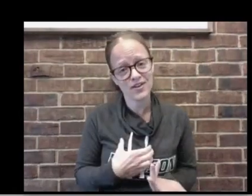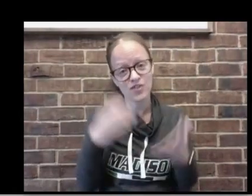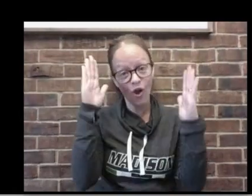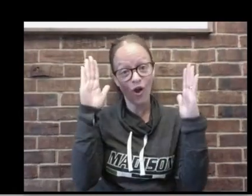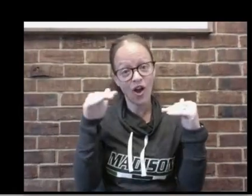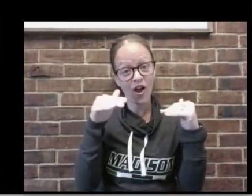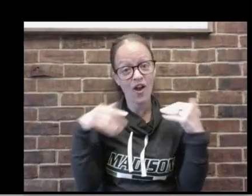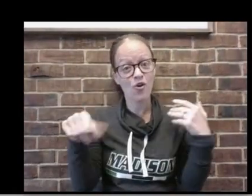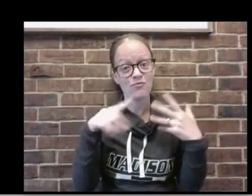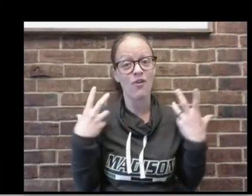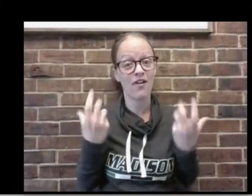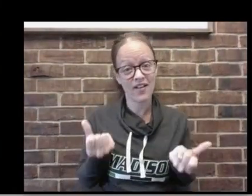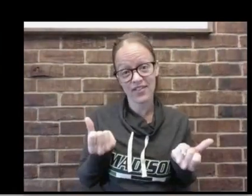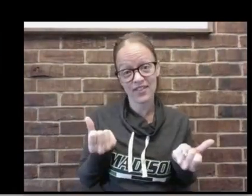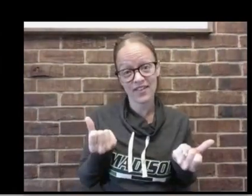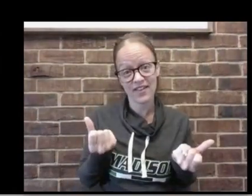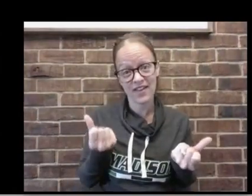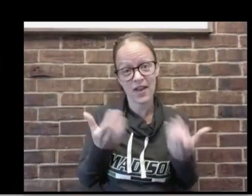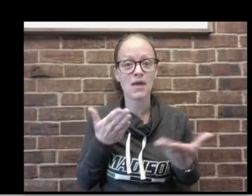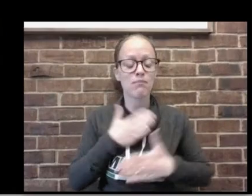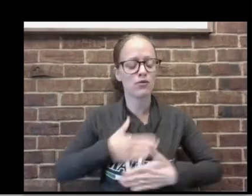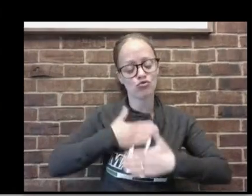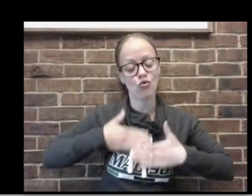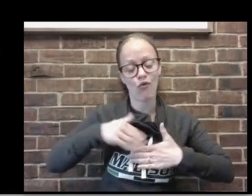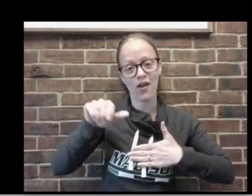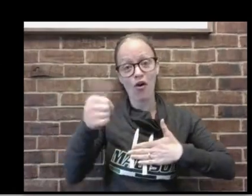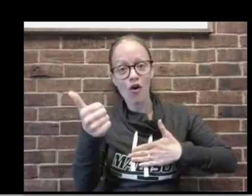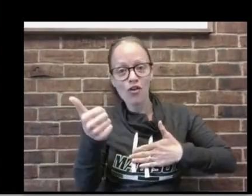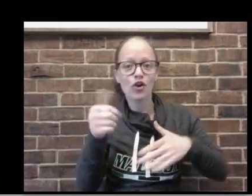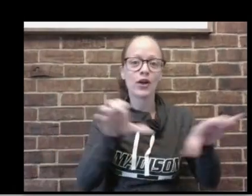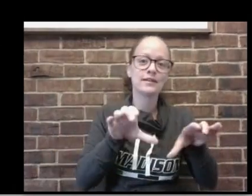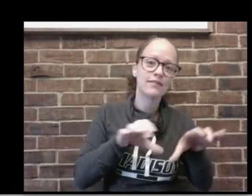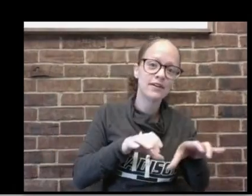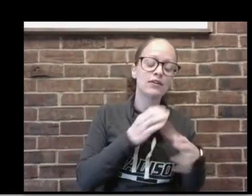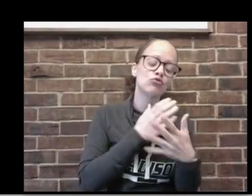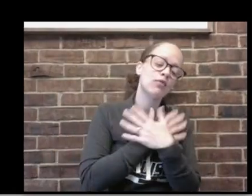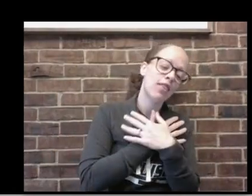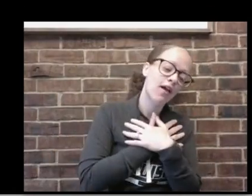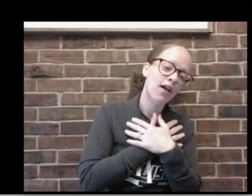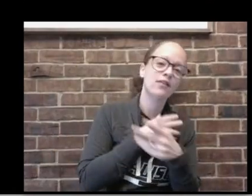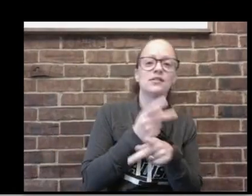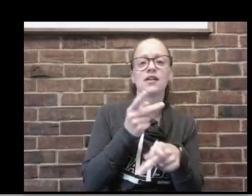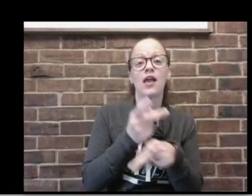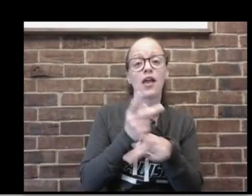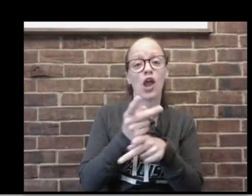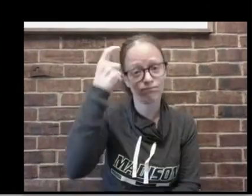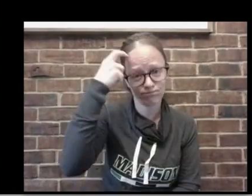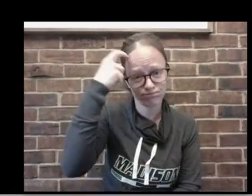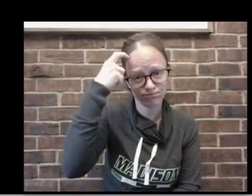doing things that you usually don't have time for relaxing taking care of your mental health